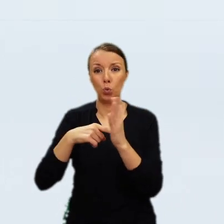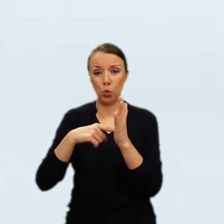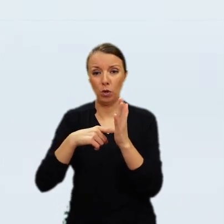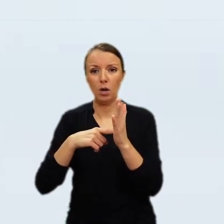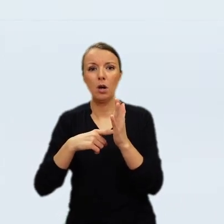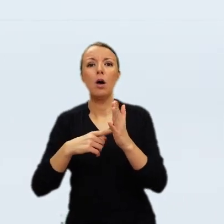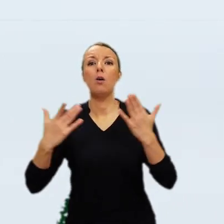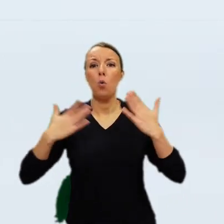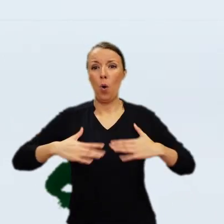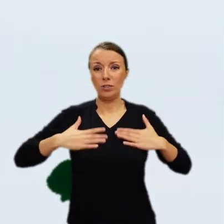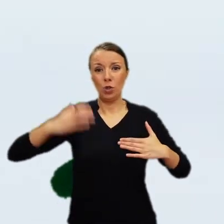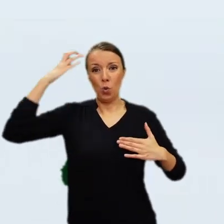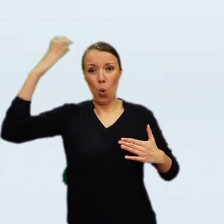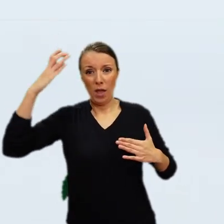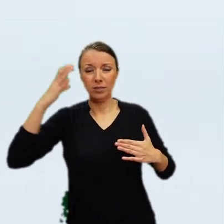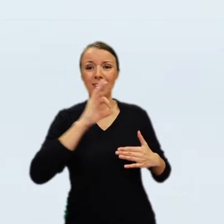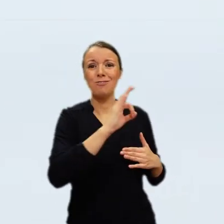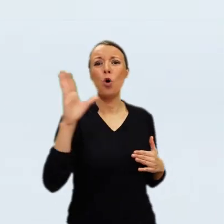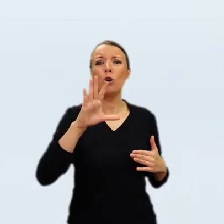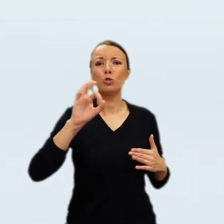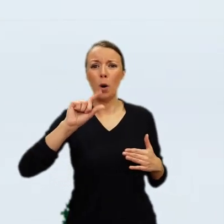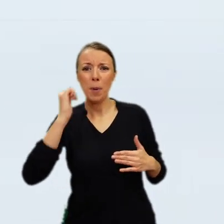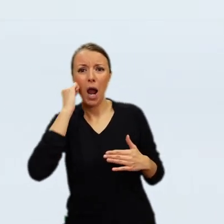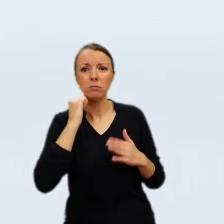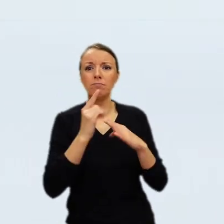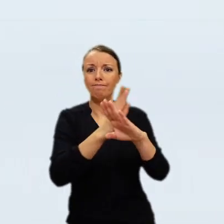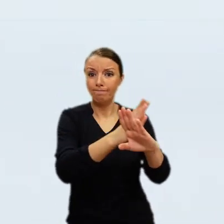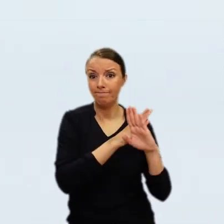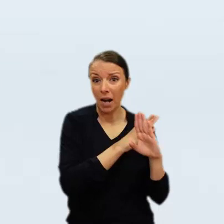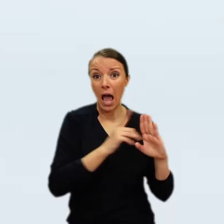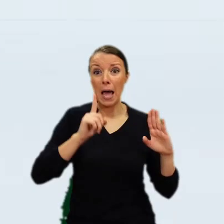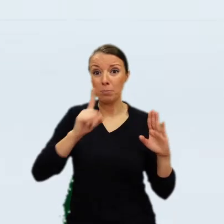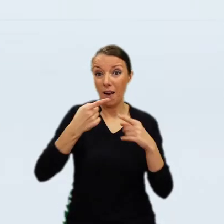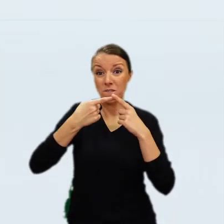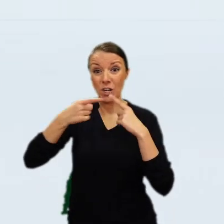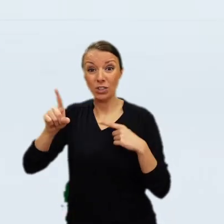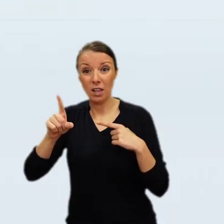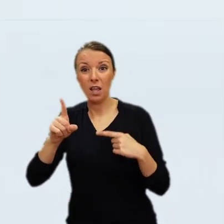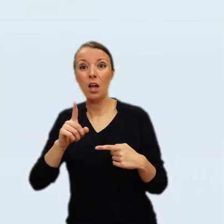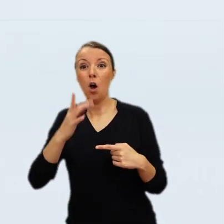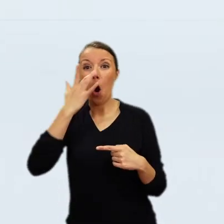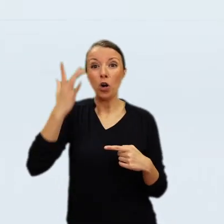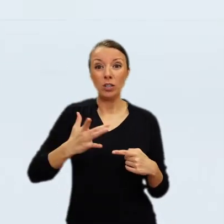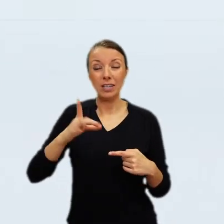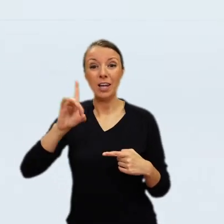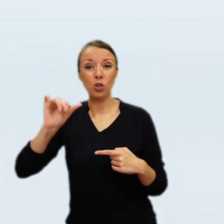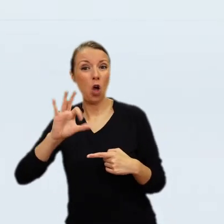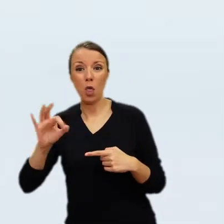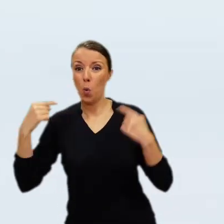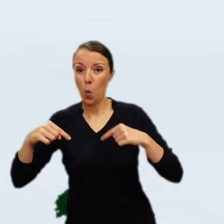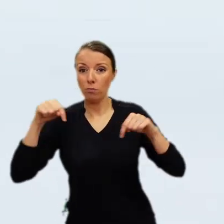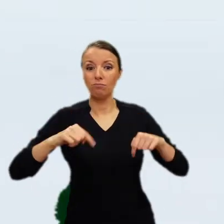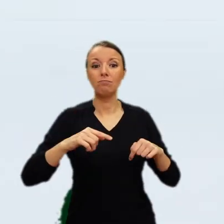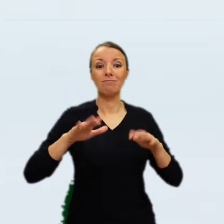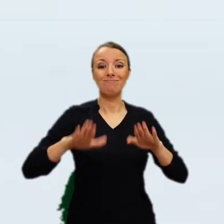1794, all that hurts, and we escaped with pleasure from these sad memories. In the billiard room,